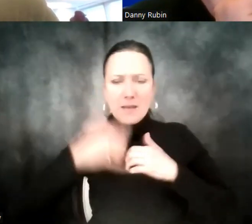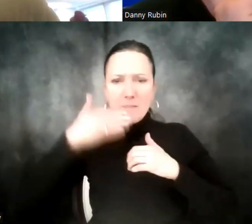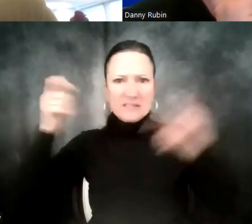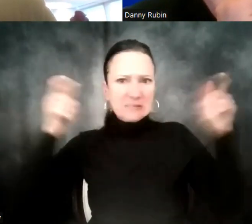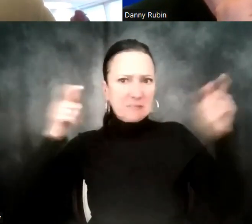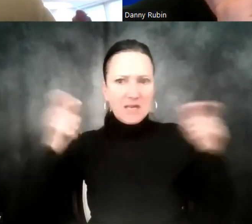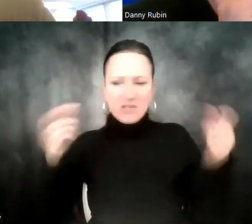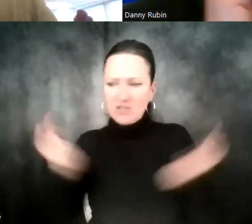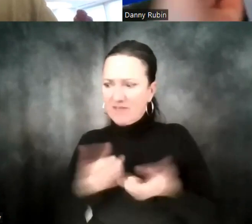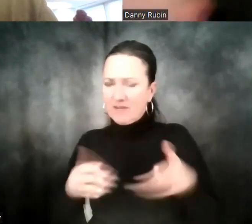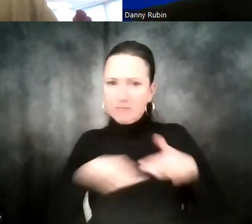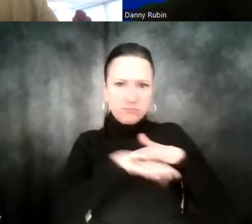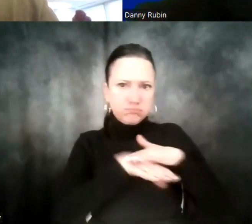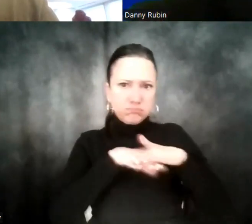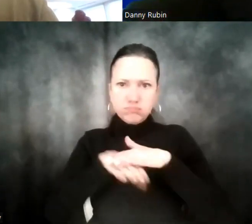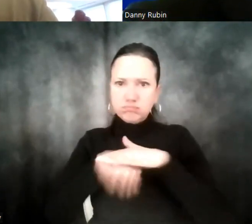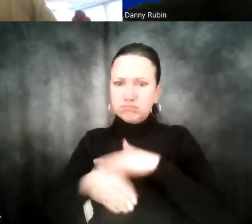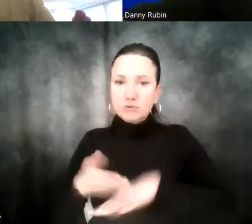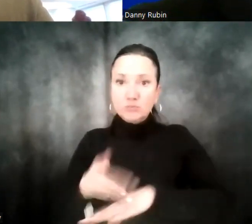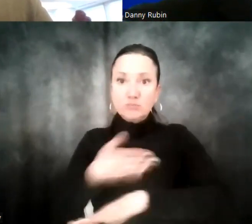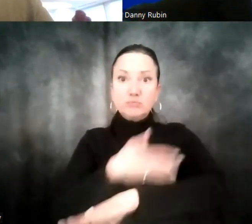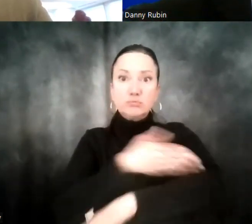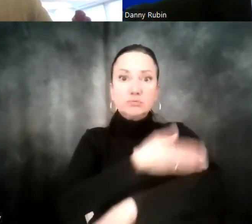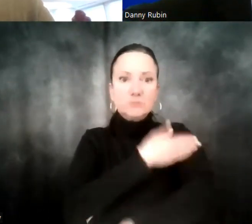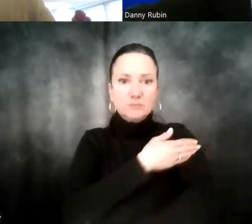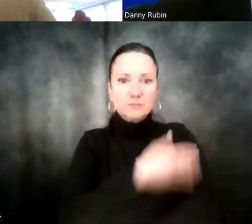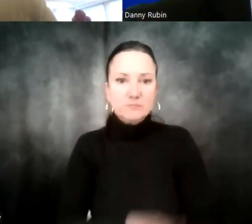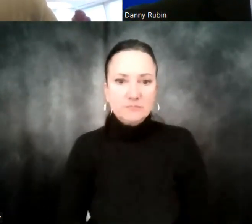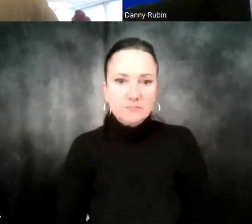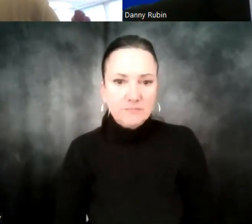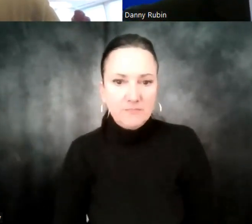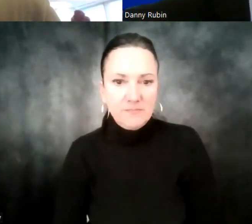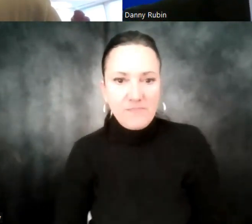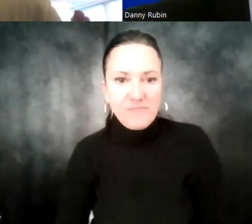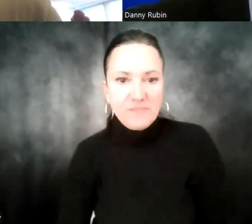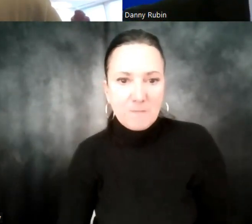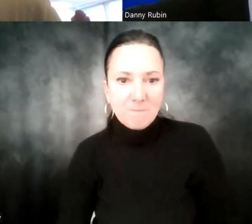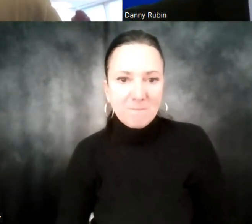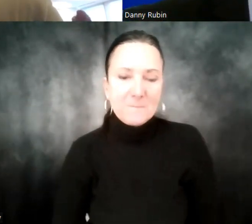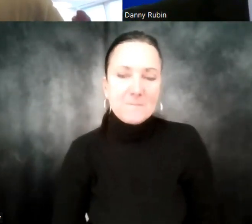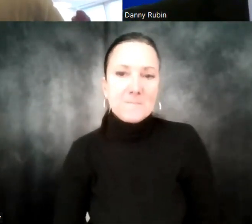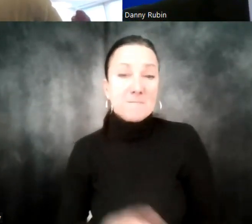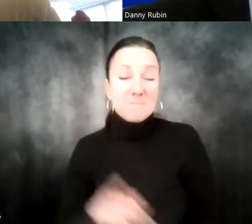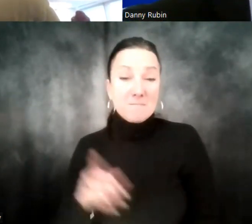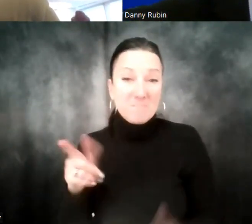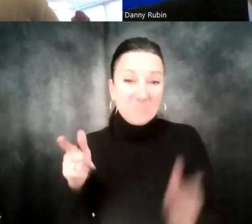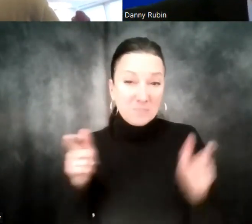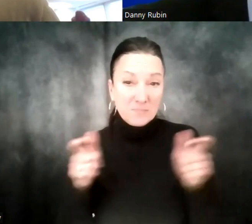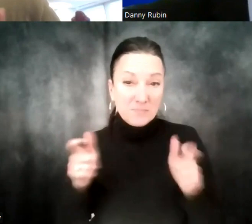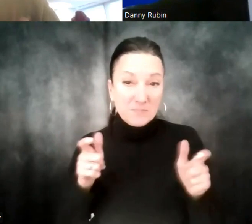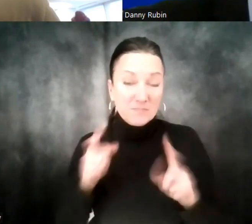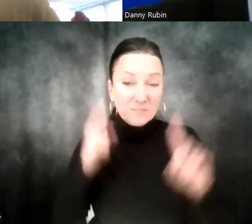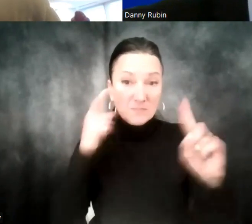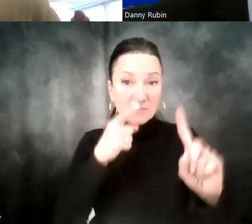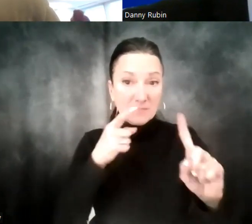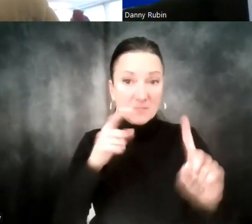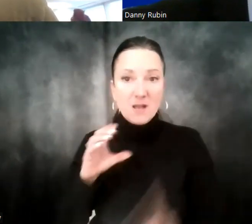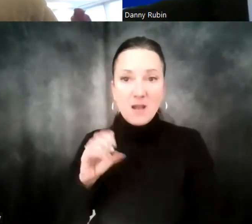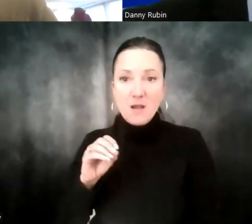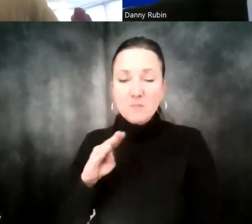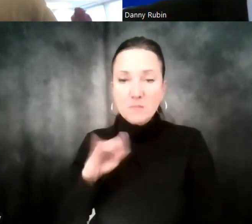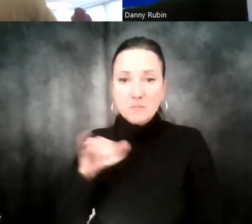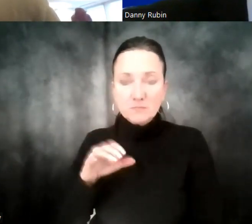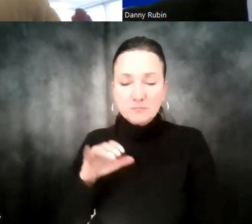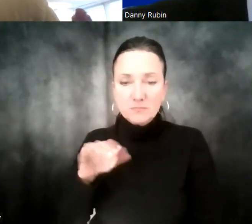access to in order to continue to grow your business forward? And then finally, it would be objection handling. So what we call objection handling